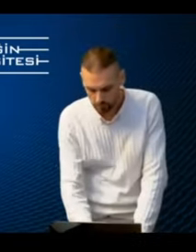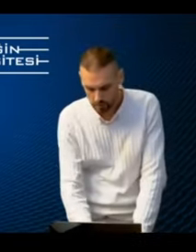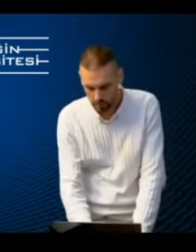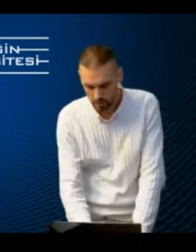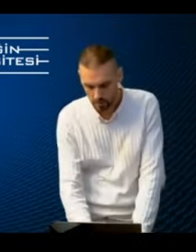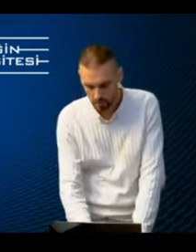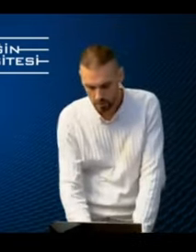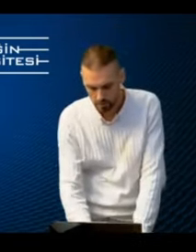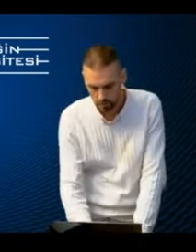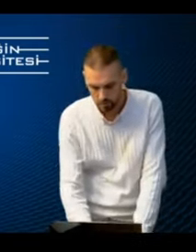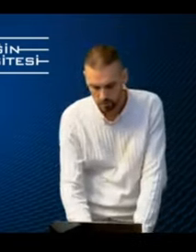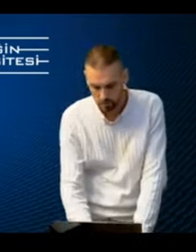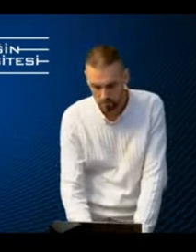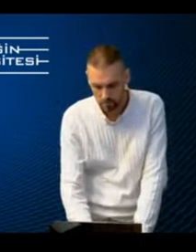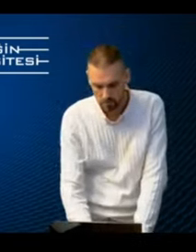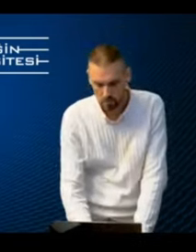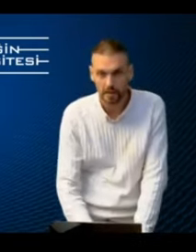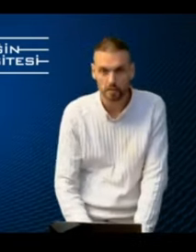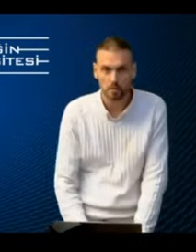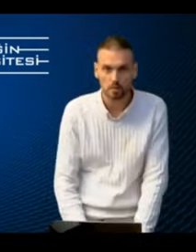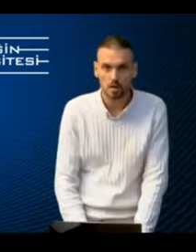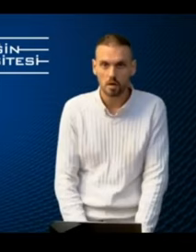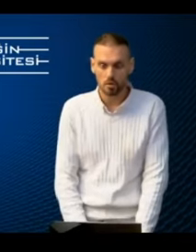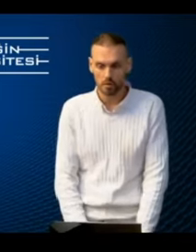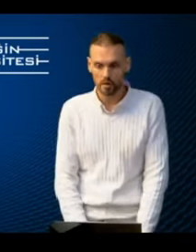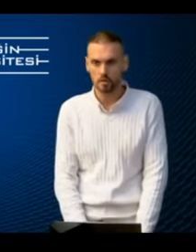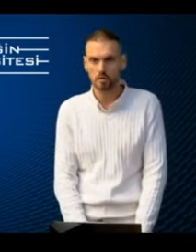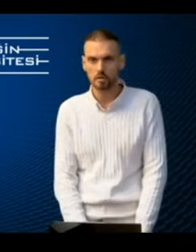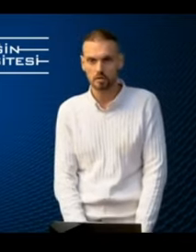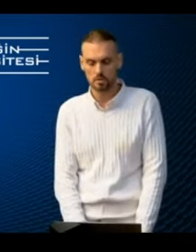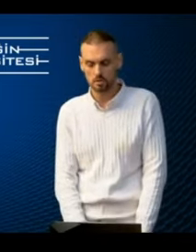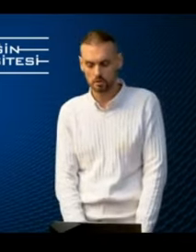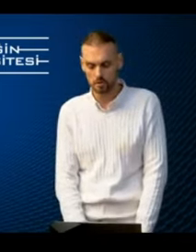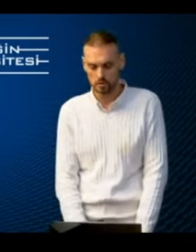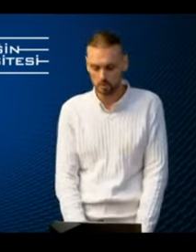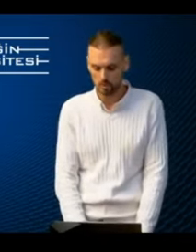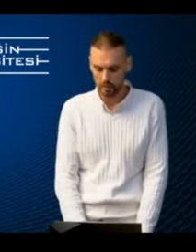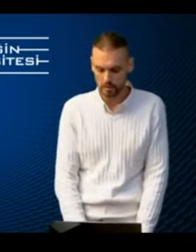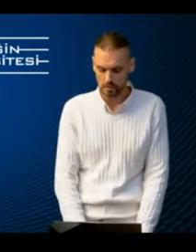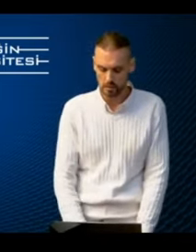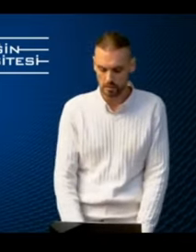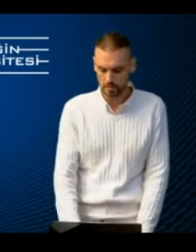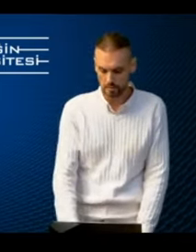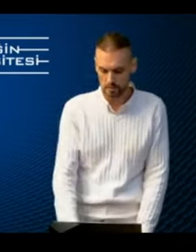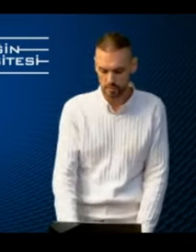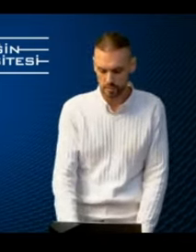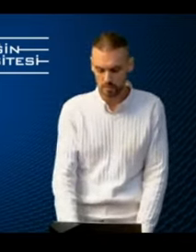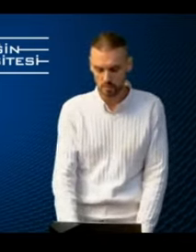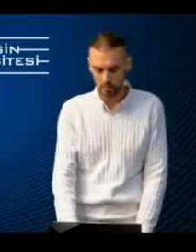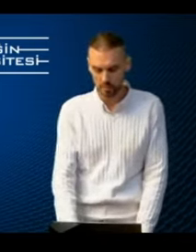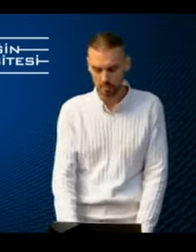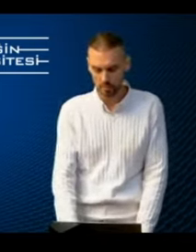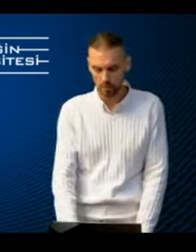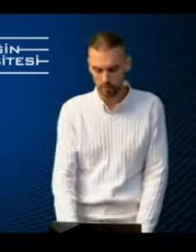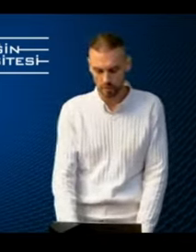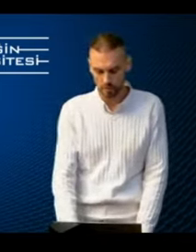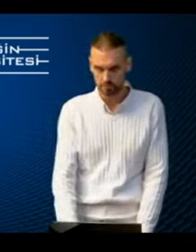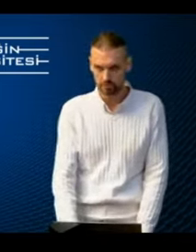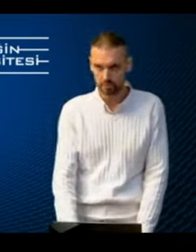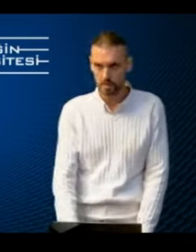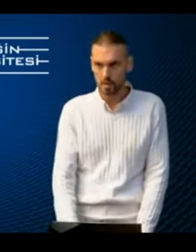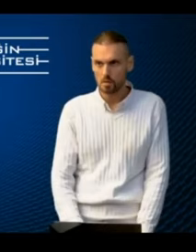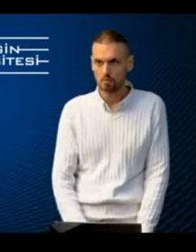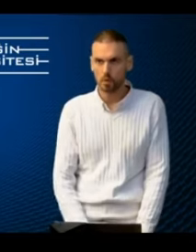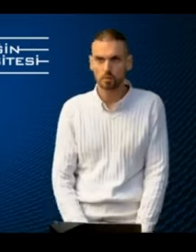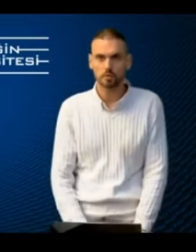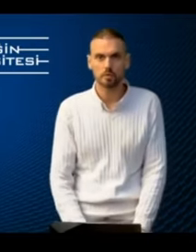platform where learners could enroll and study accessibility topics on the go.